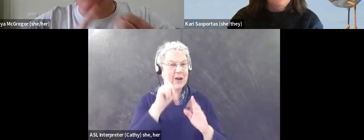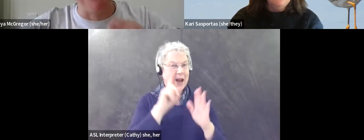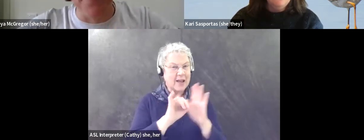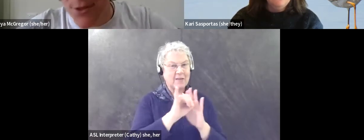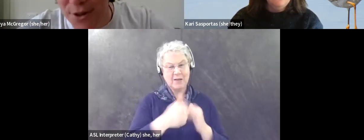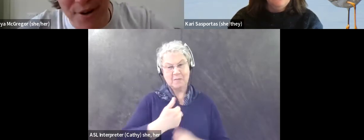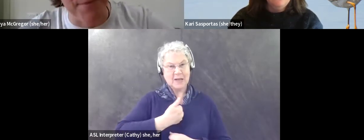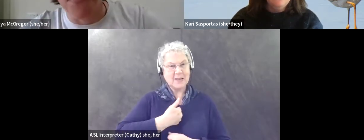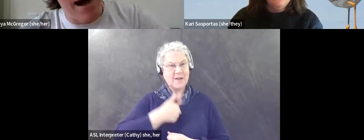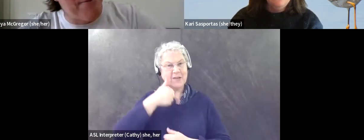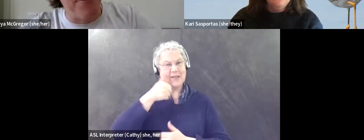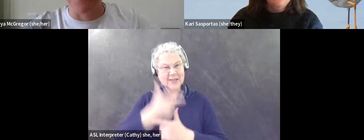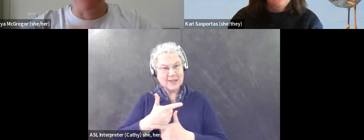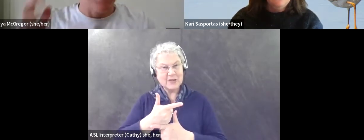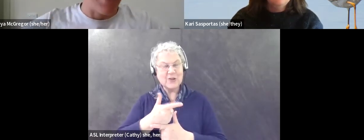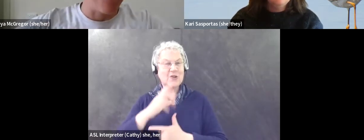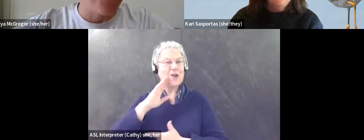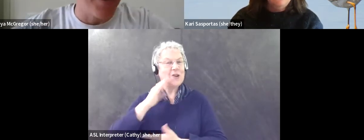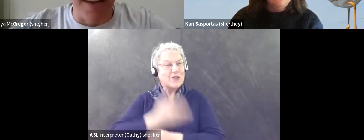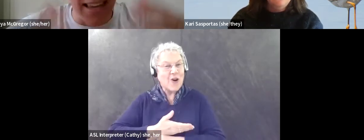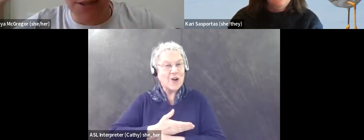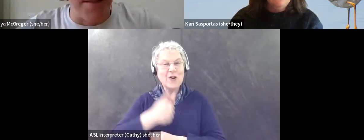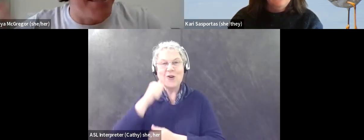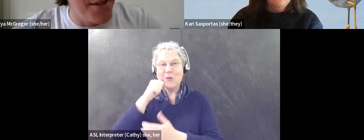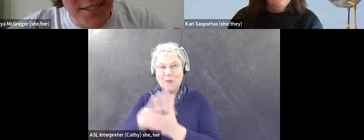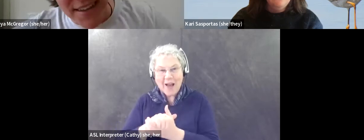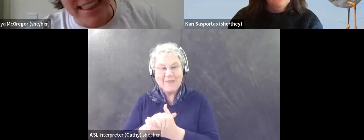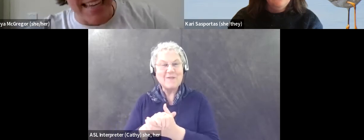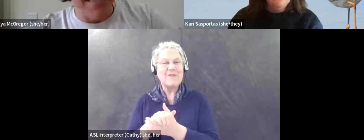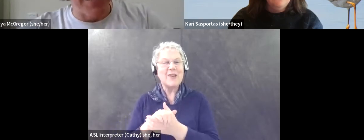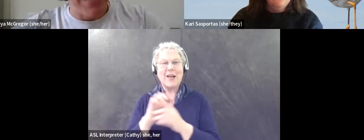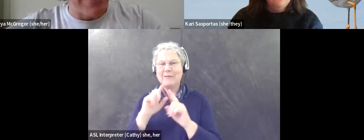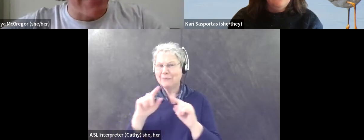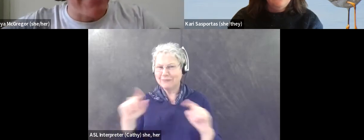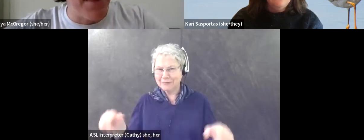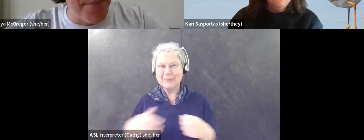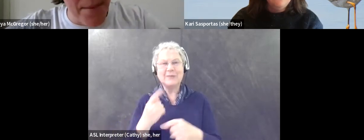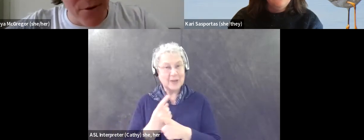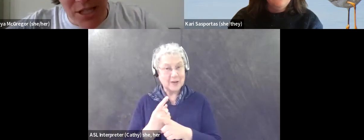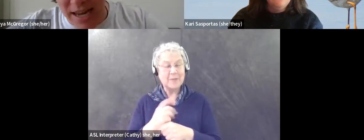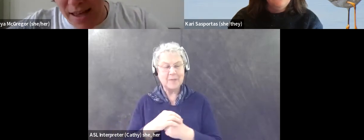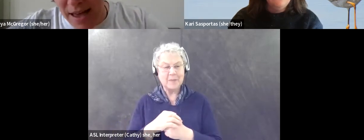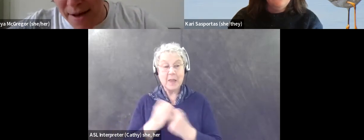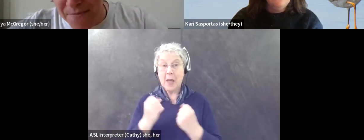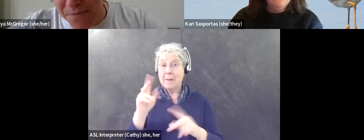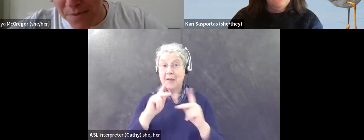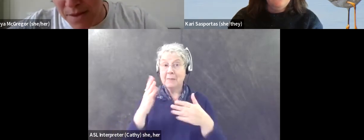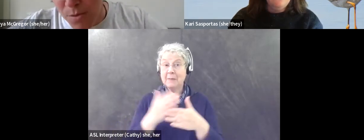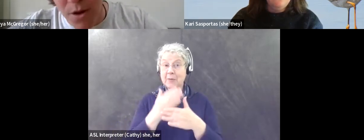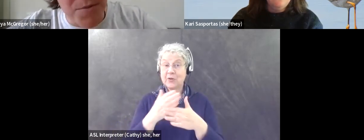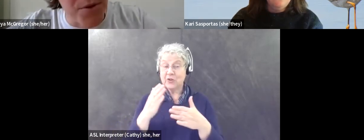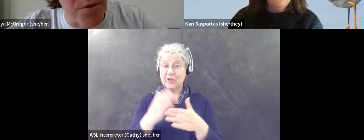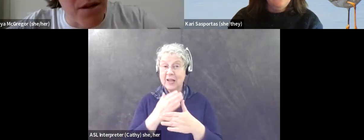sister, I'm a daughter, I'm a wife, you know, um, as well as lots of other things, but there's many people share, um,